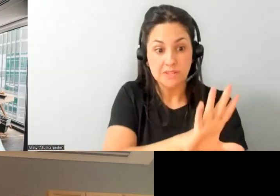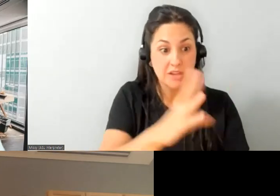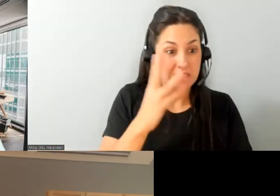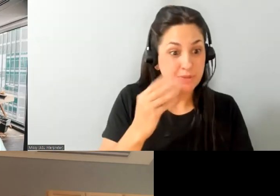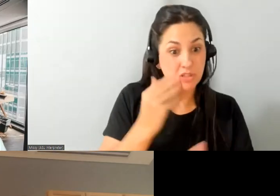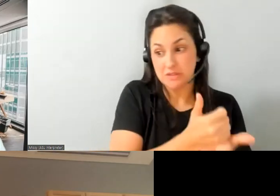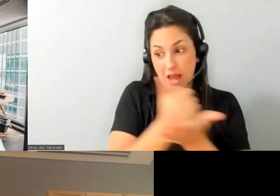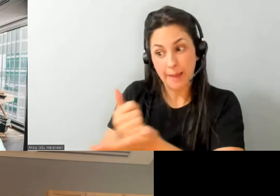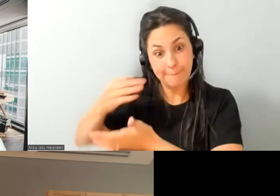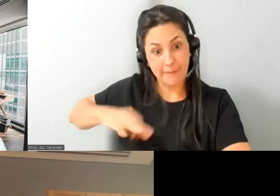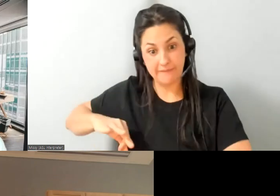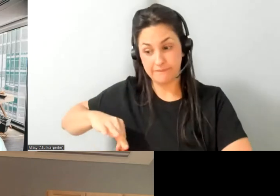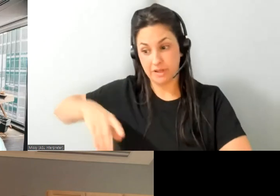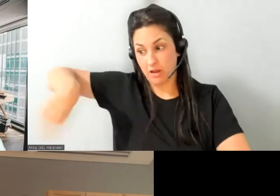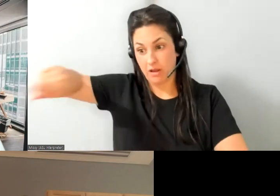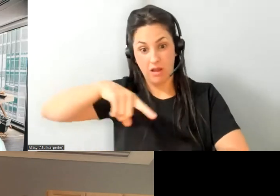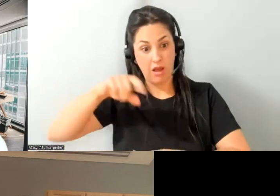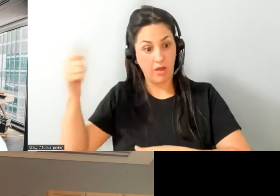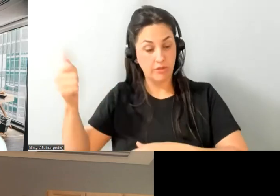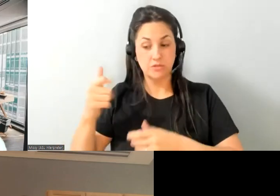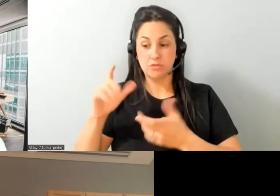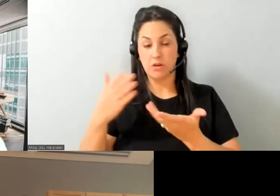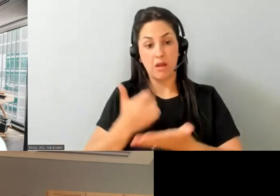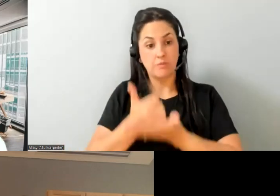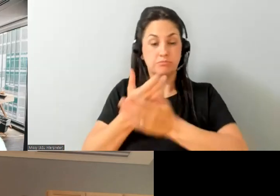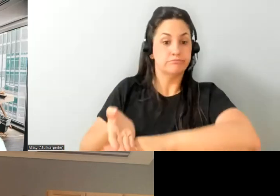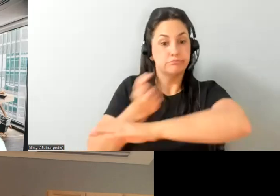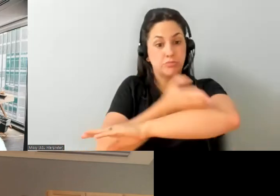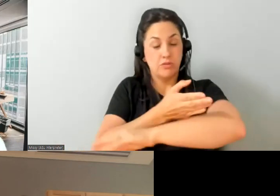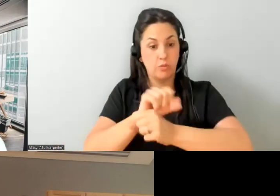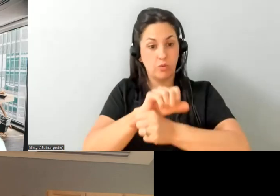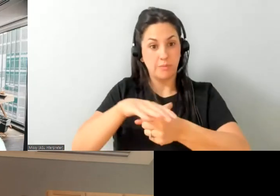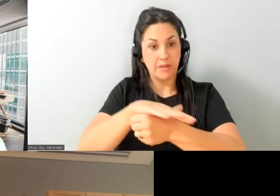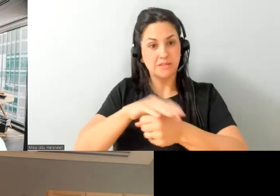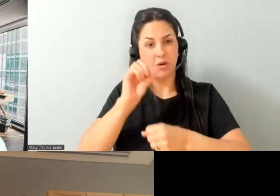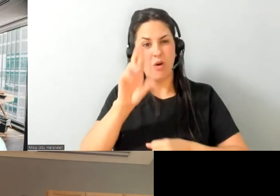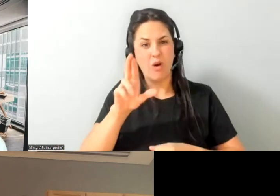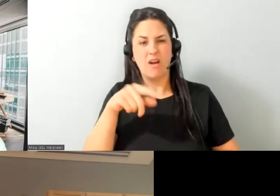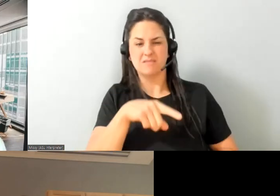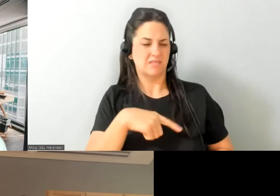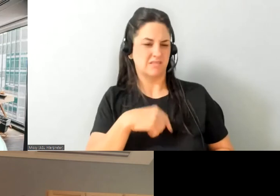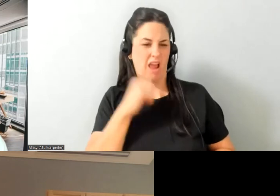make the workplace better and perhaps what may be may feel unreasonable to the individual